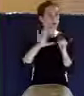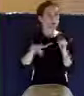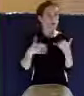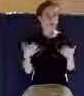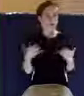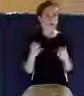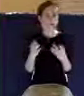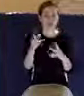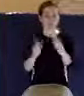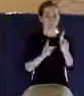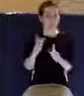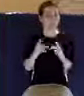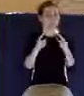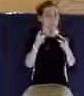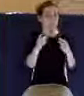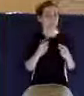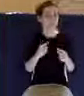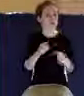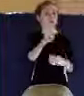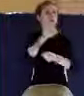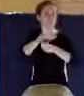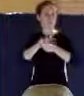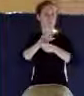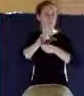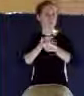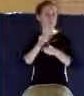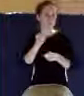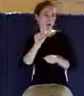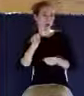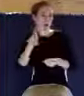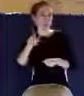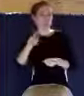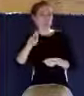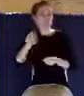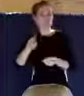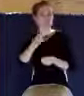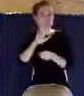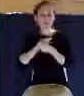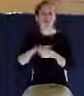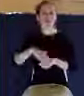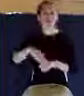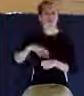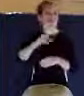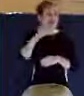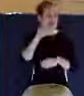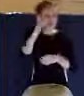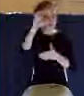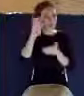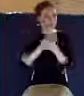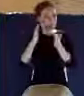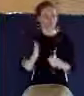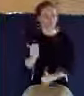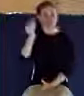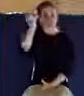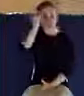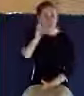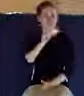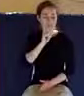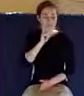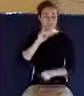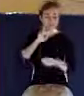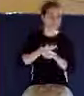of assurance of salvation, to know with no doubt, absolute certainty that when you die,